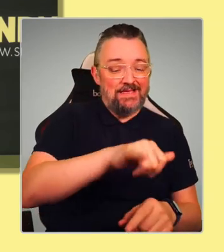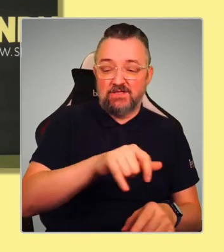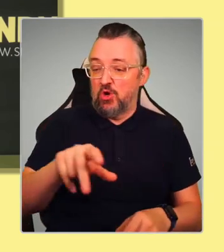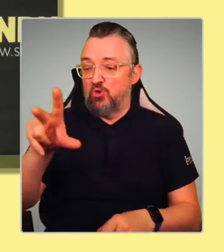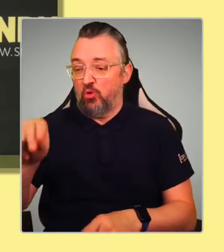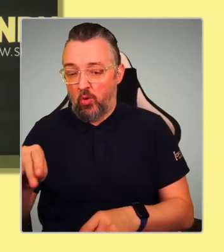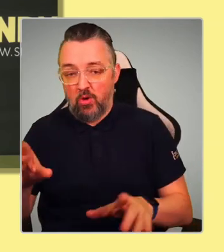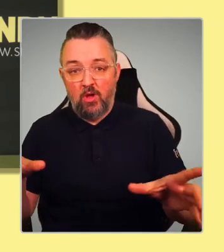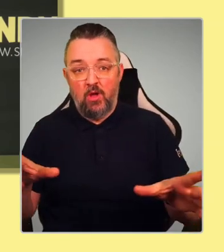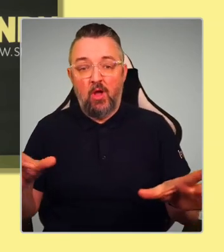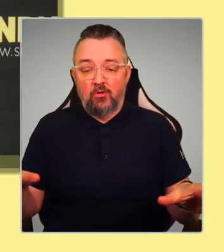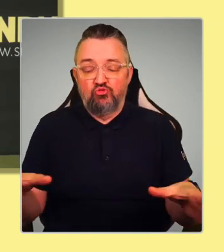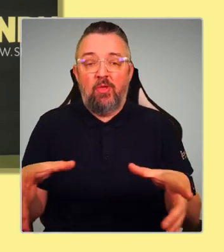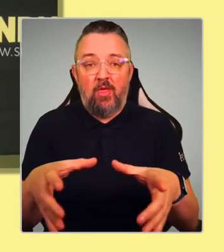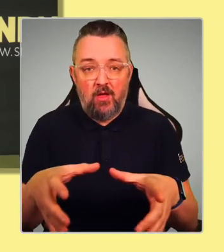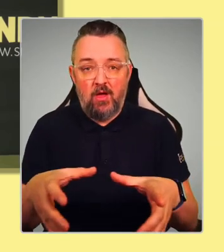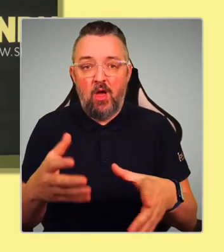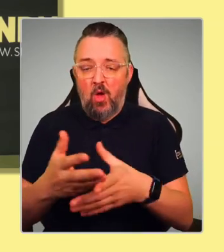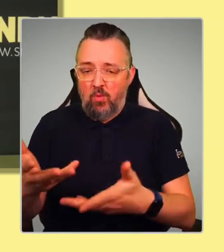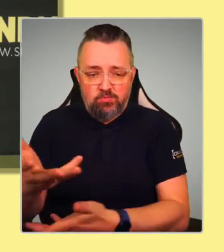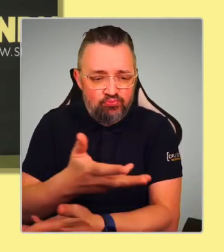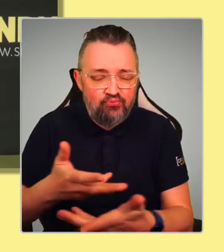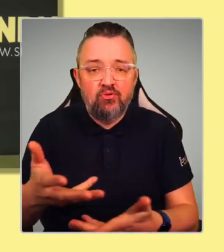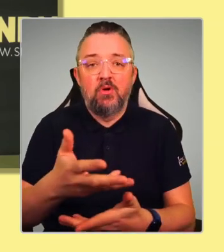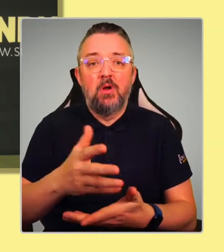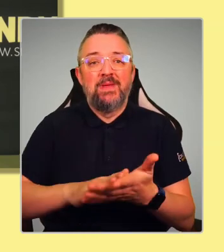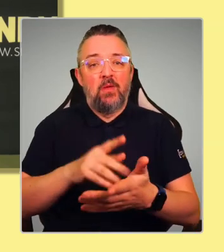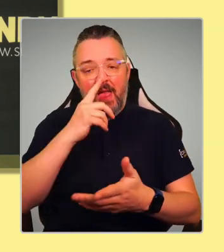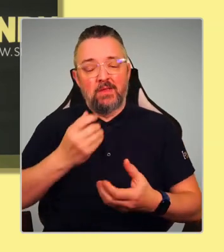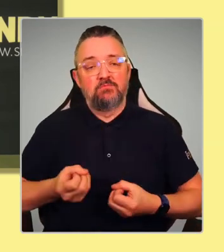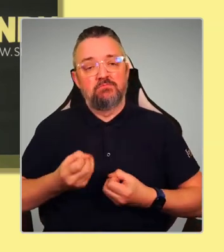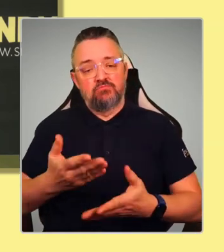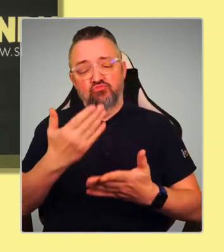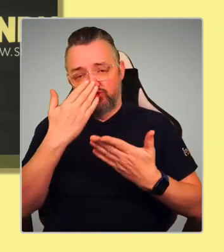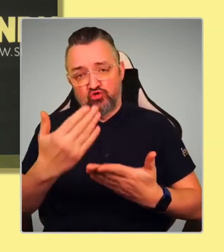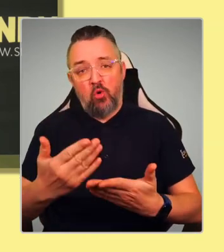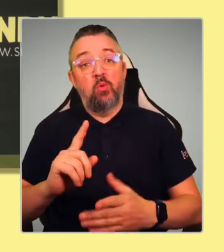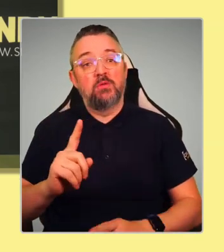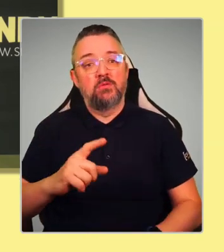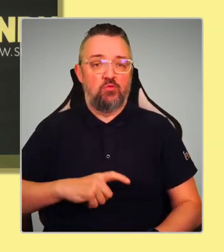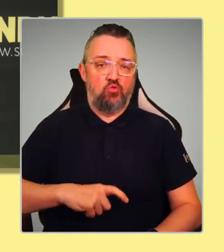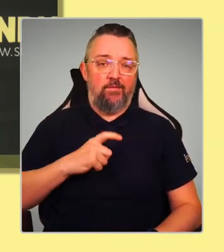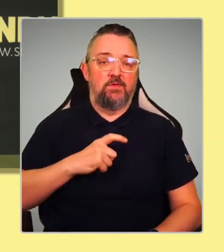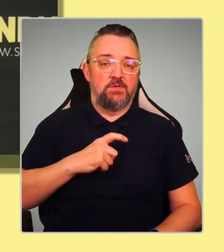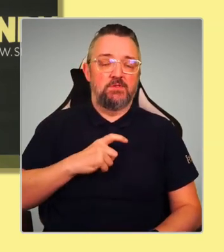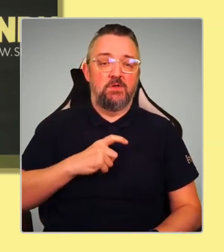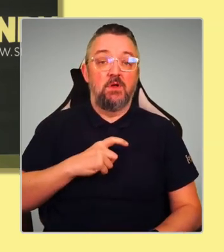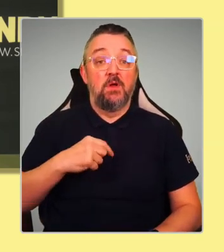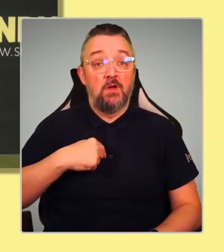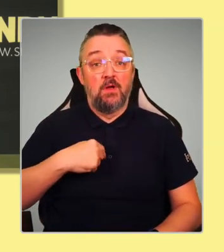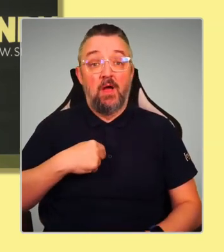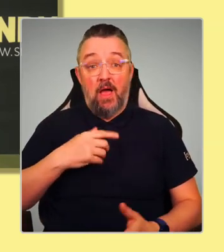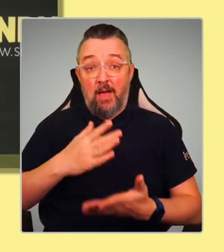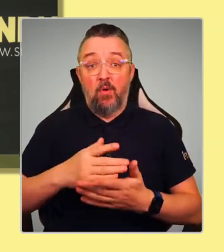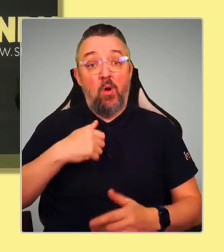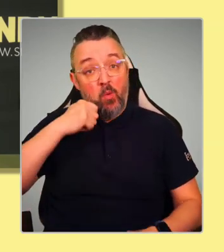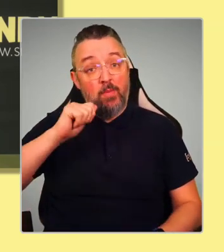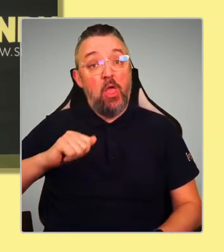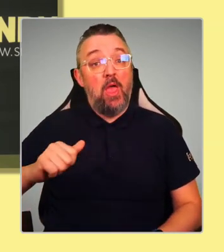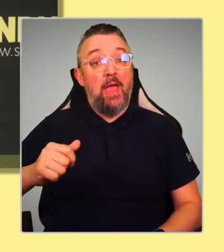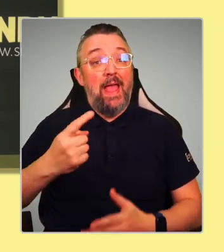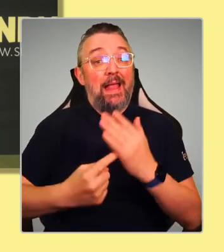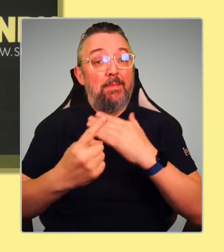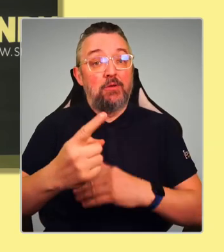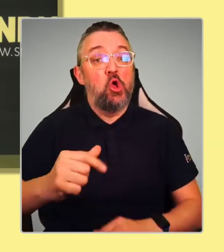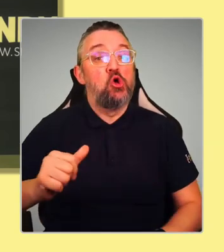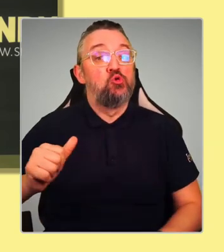meeting the day-to-day needs so that we inspire confidence. And I am very optimistic that we're going to be independent sooner than we think. But